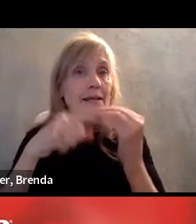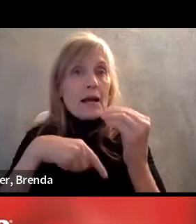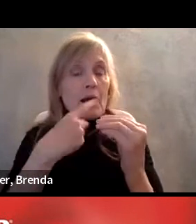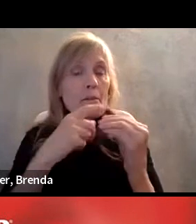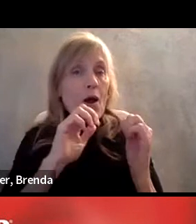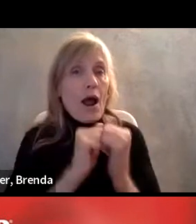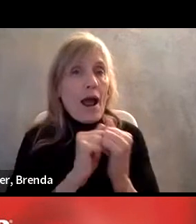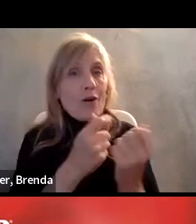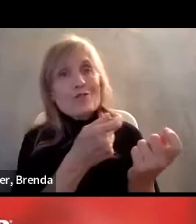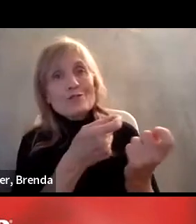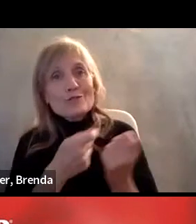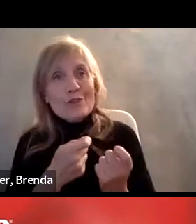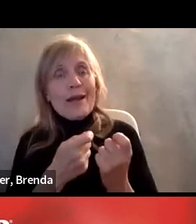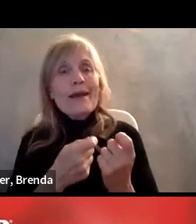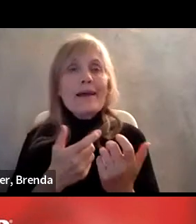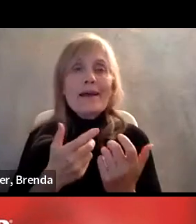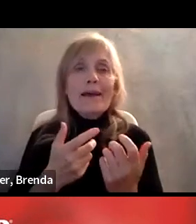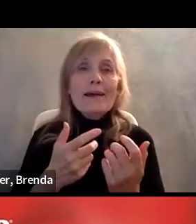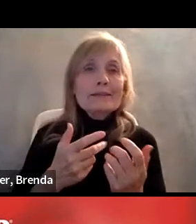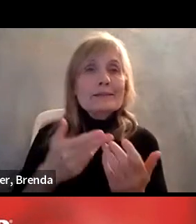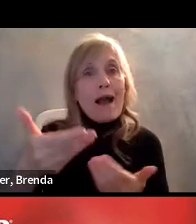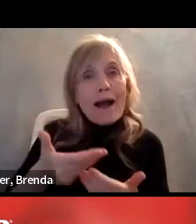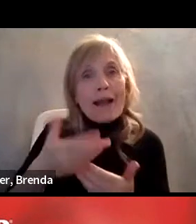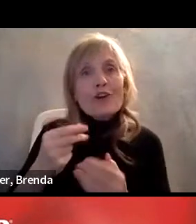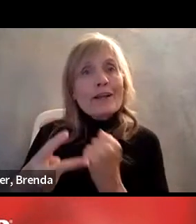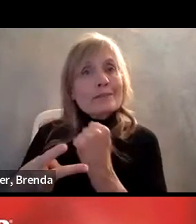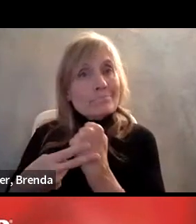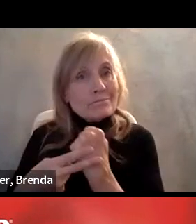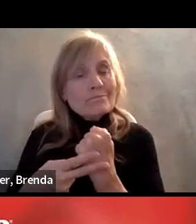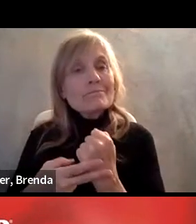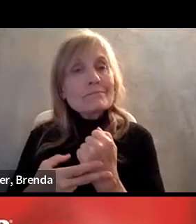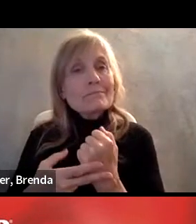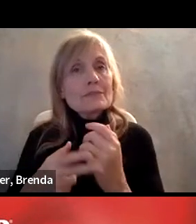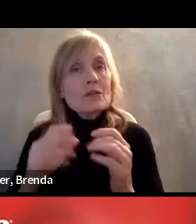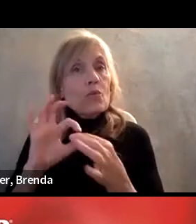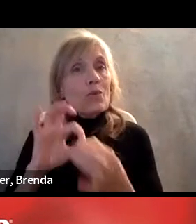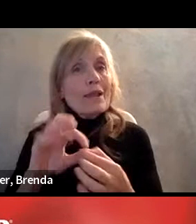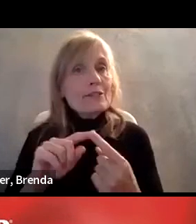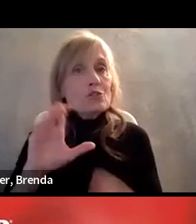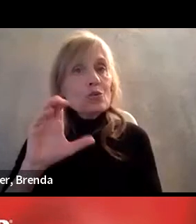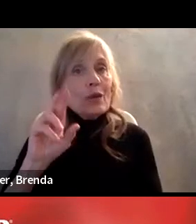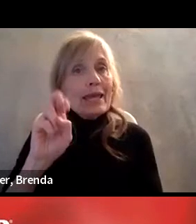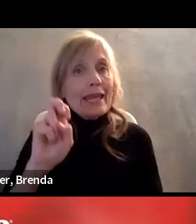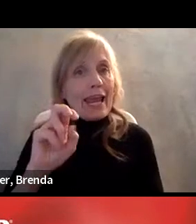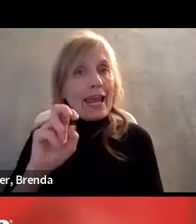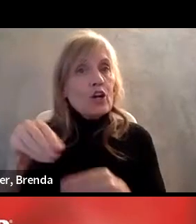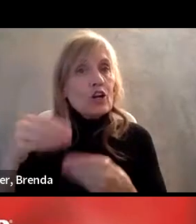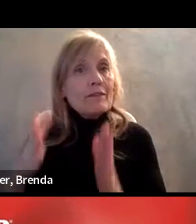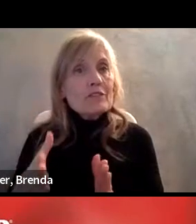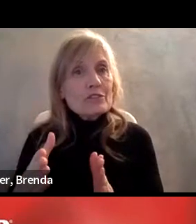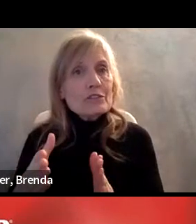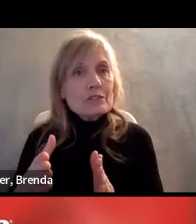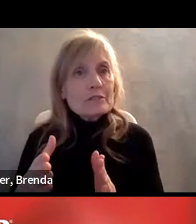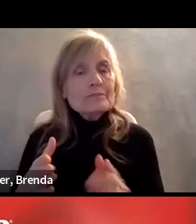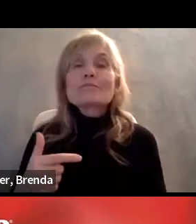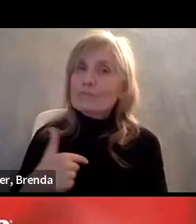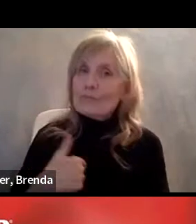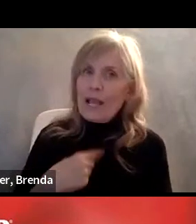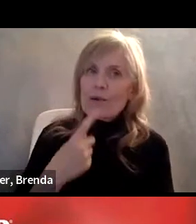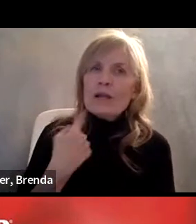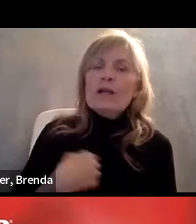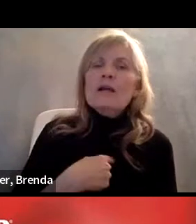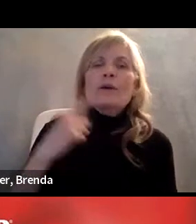uh, with respect to caregivers? Well, what I would say, um, we hear from workers, our stories of discrimination